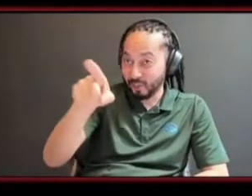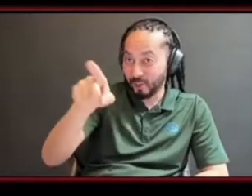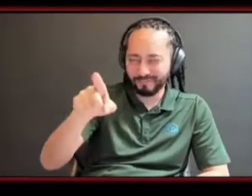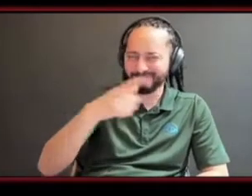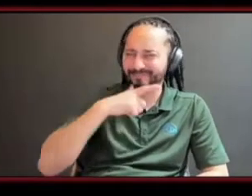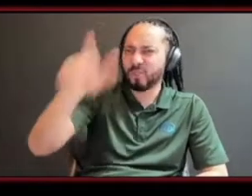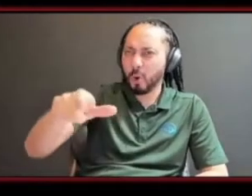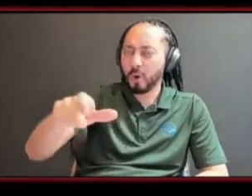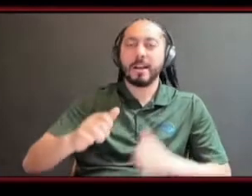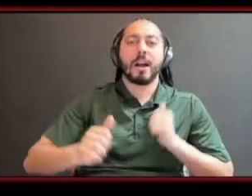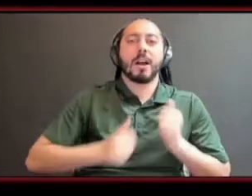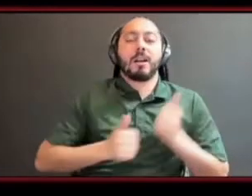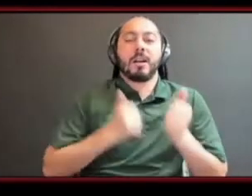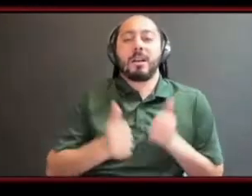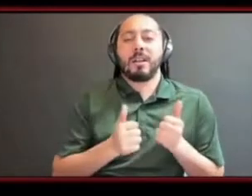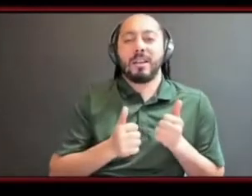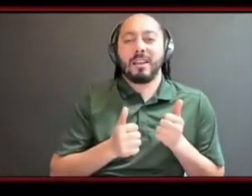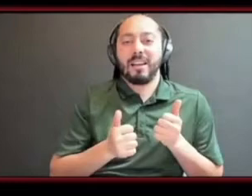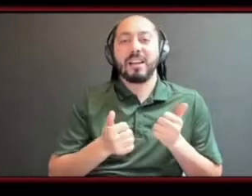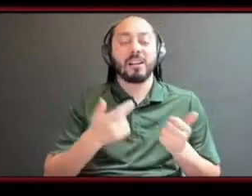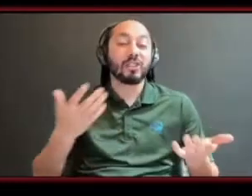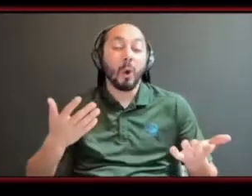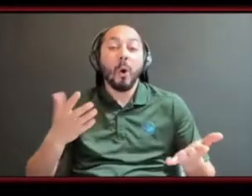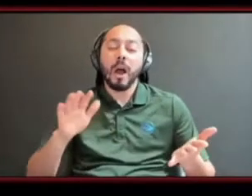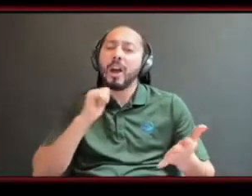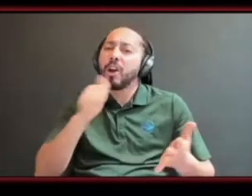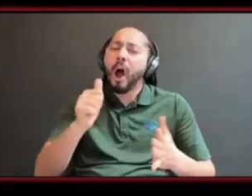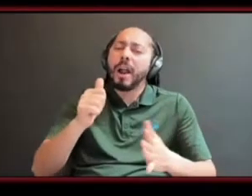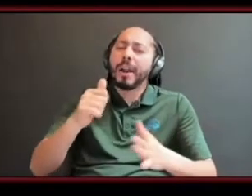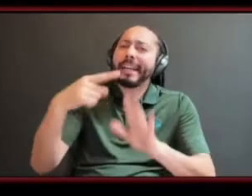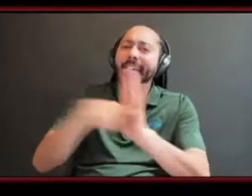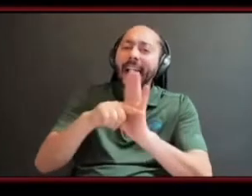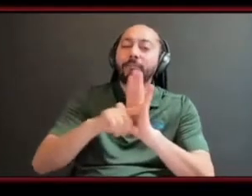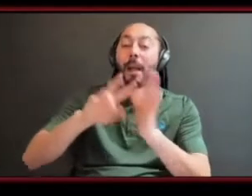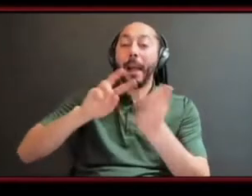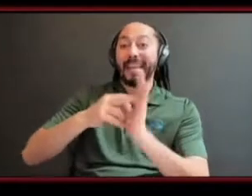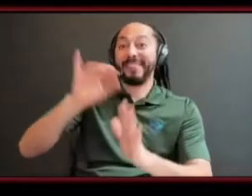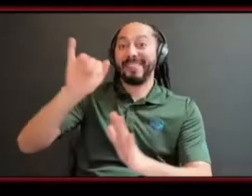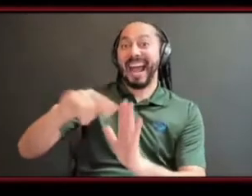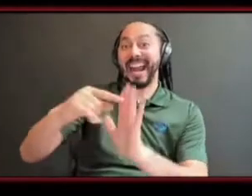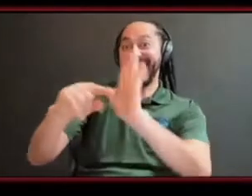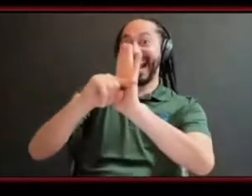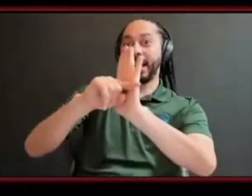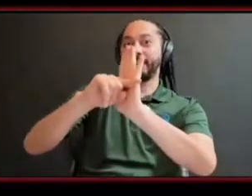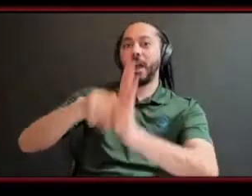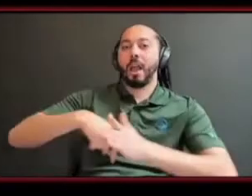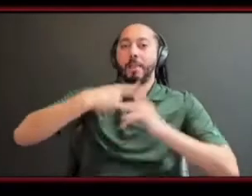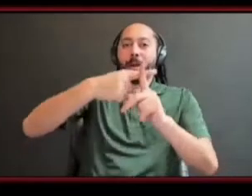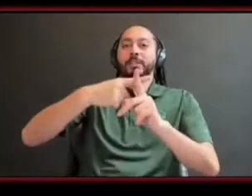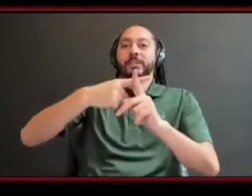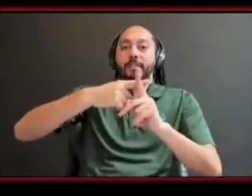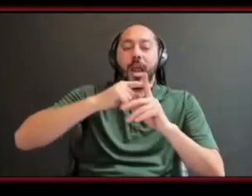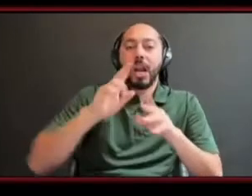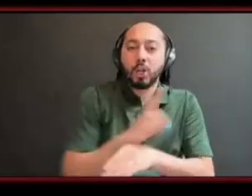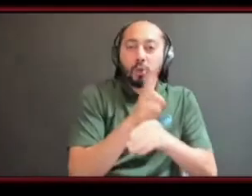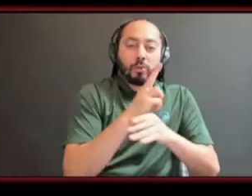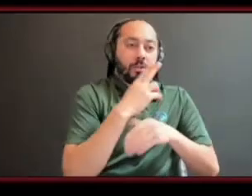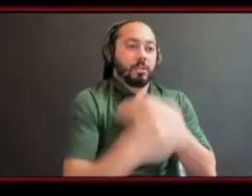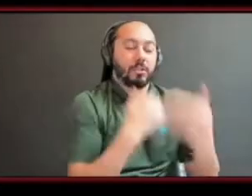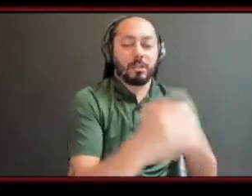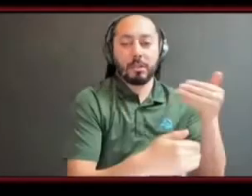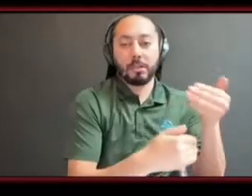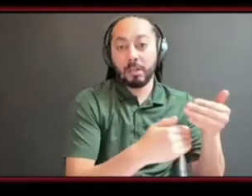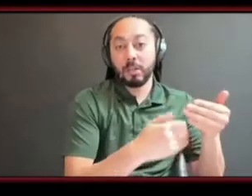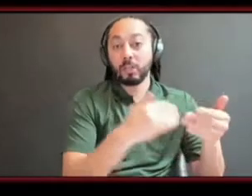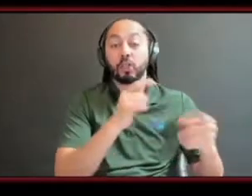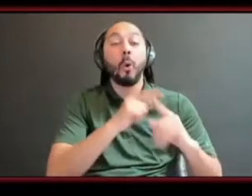like a a bad thing because i use use it as good energy and i take it and every single time and this happened probably both over the past four